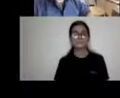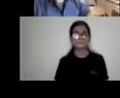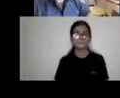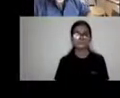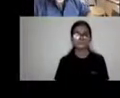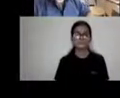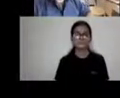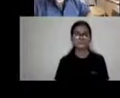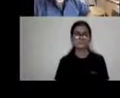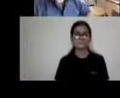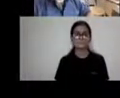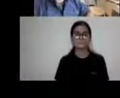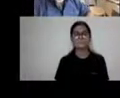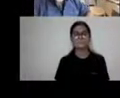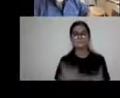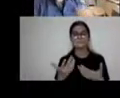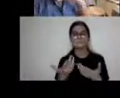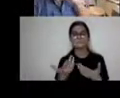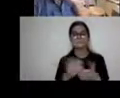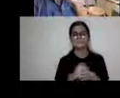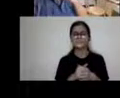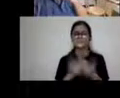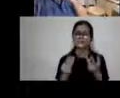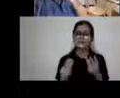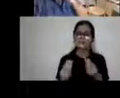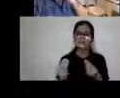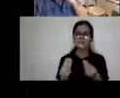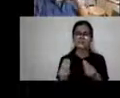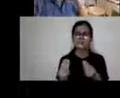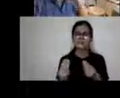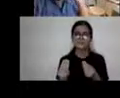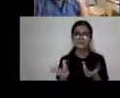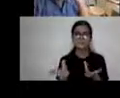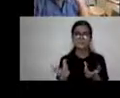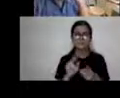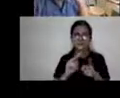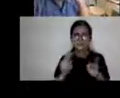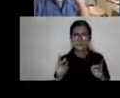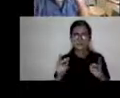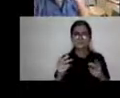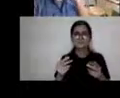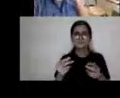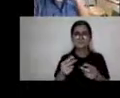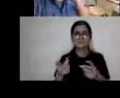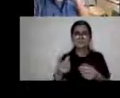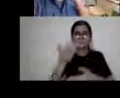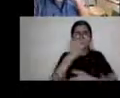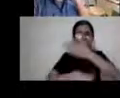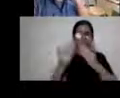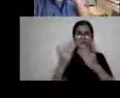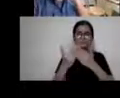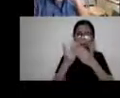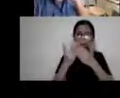Okay, so I've sort of, you know, we've provocatively called this what things would look like without disability studies.